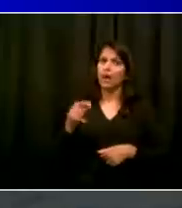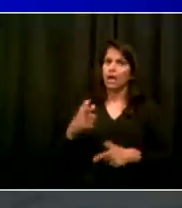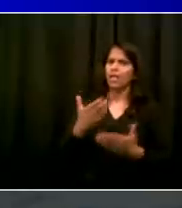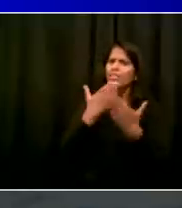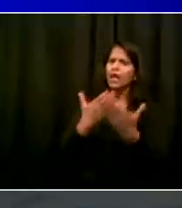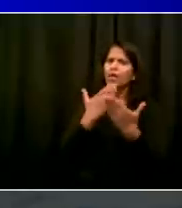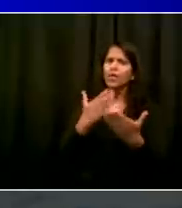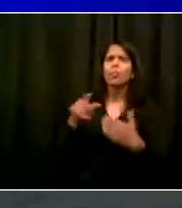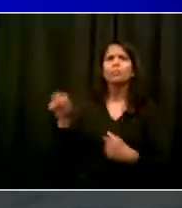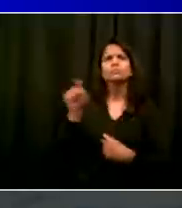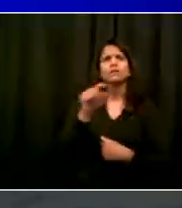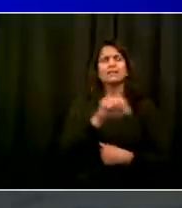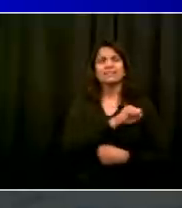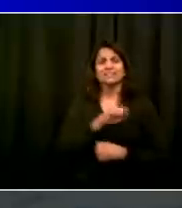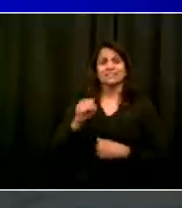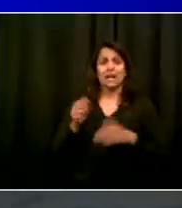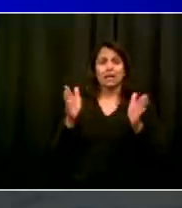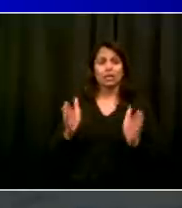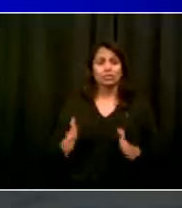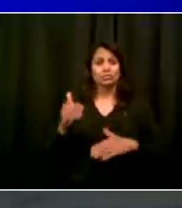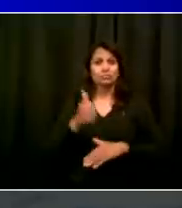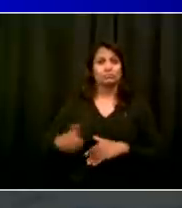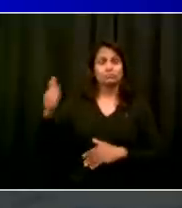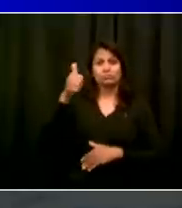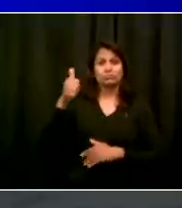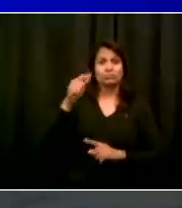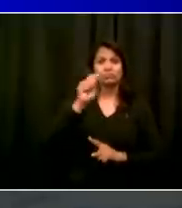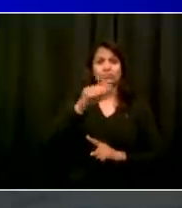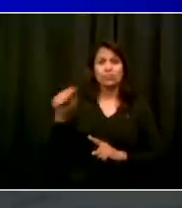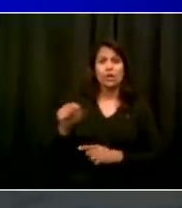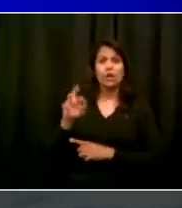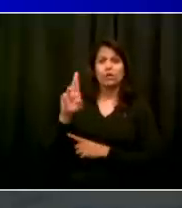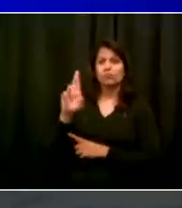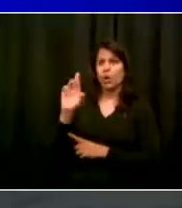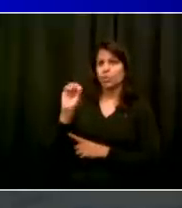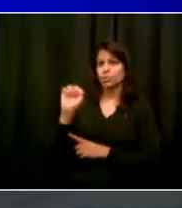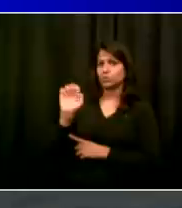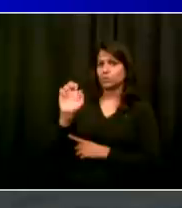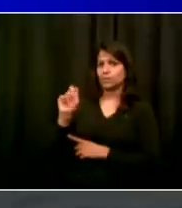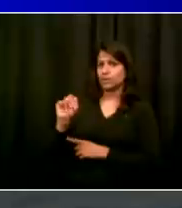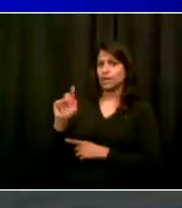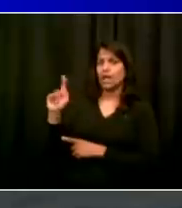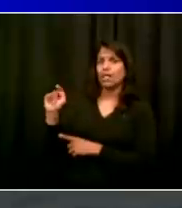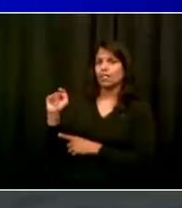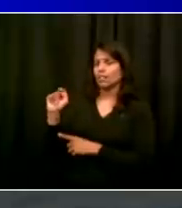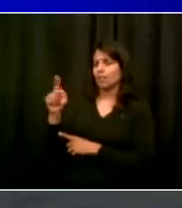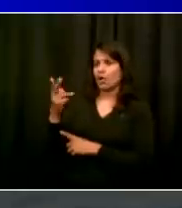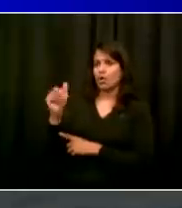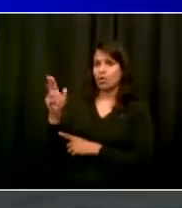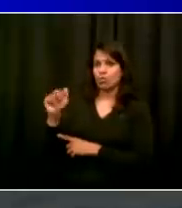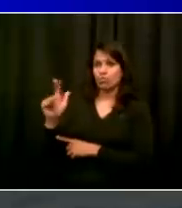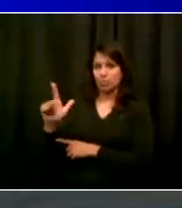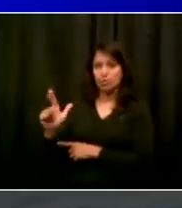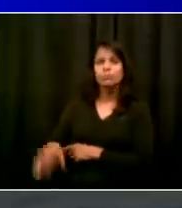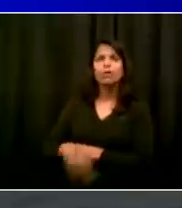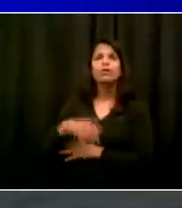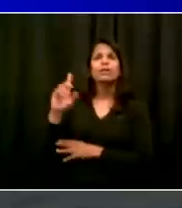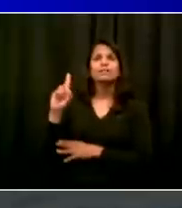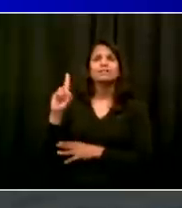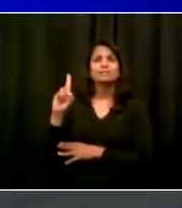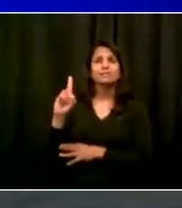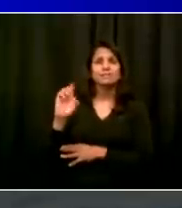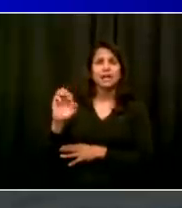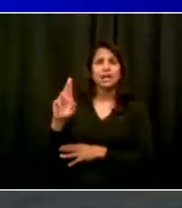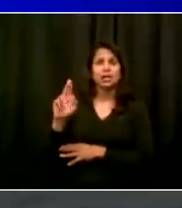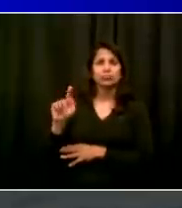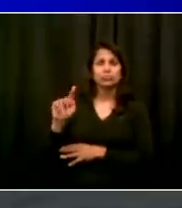Assemblymember Daniel Rosenthal, Councilmember Chaim Deutsch, and Councilmember Kalman Yeager, all of whom joined together with